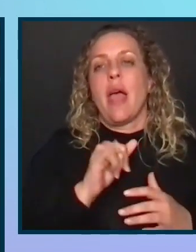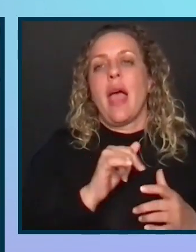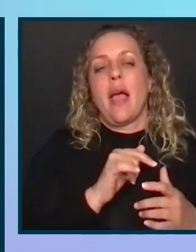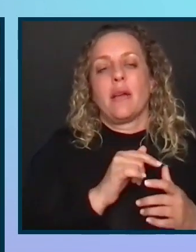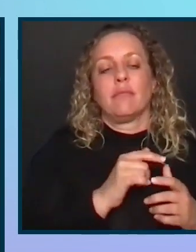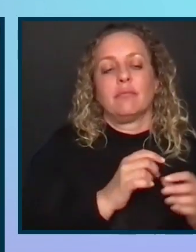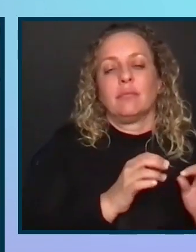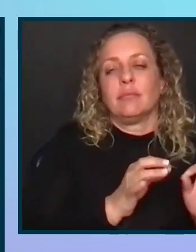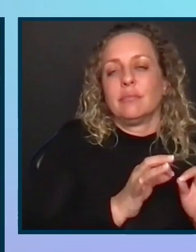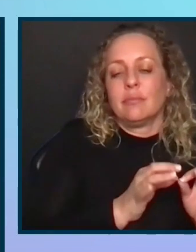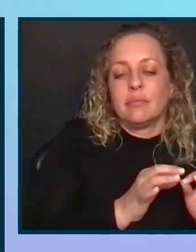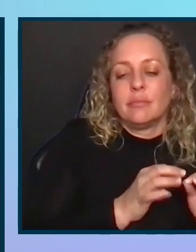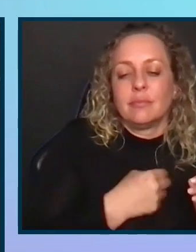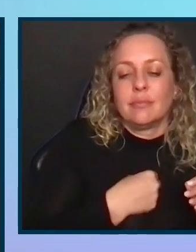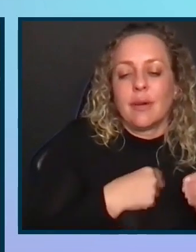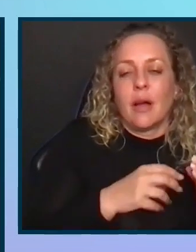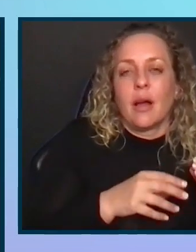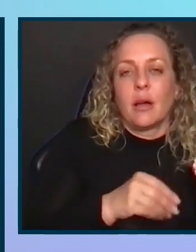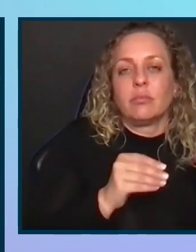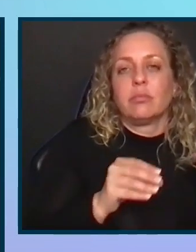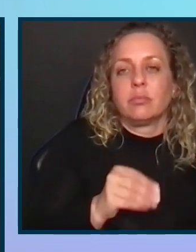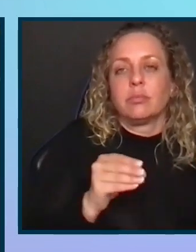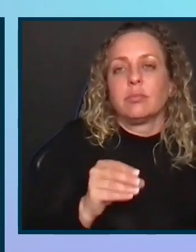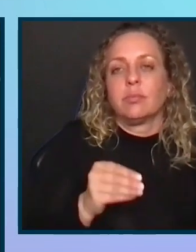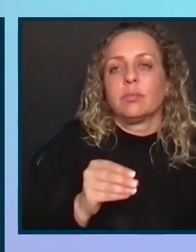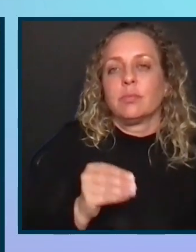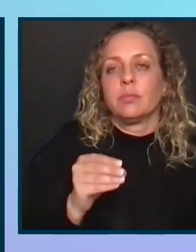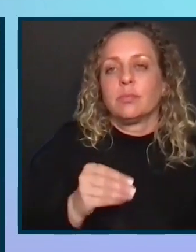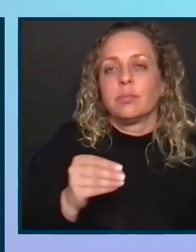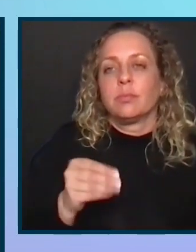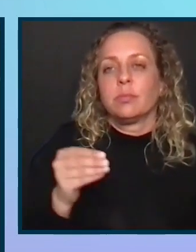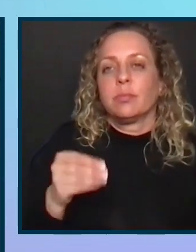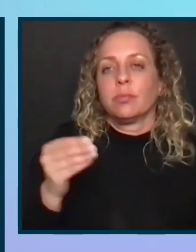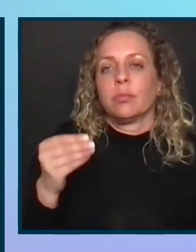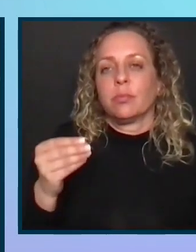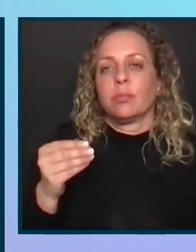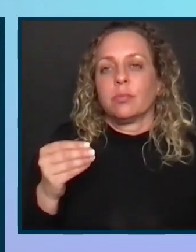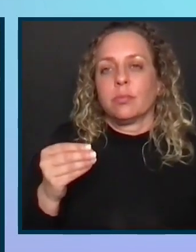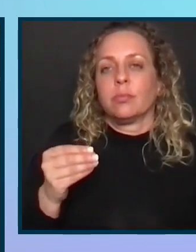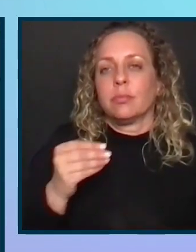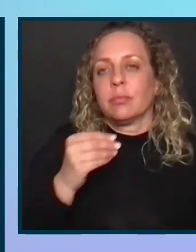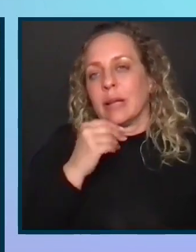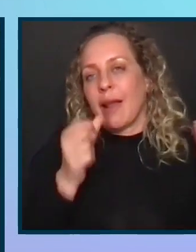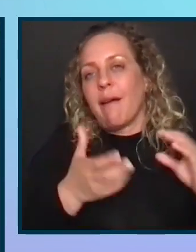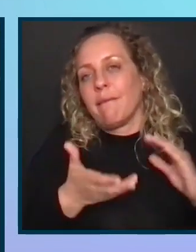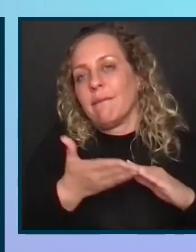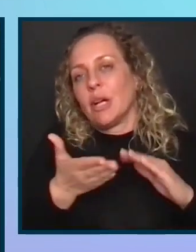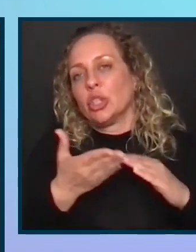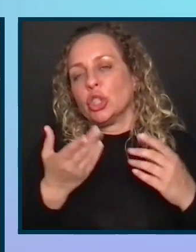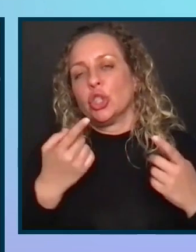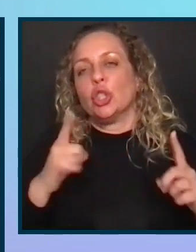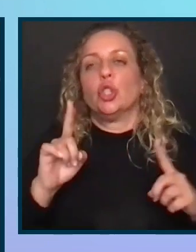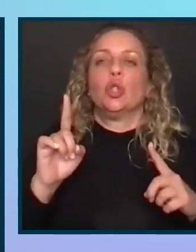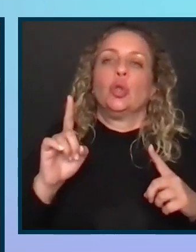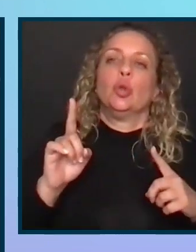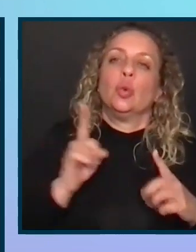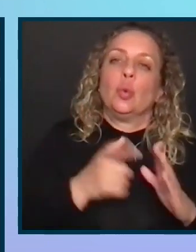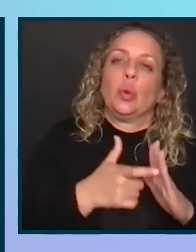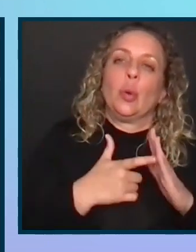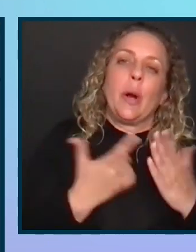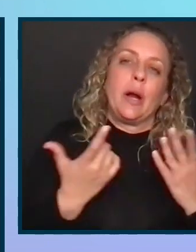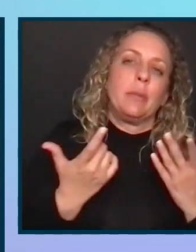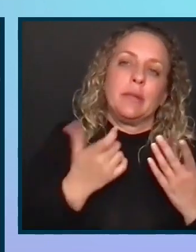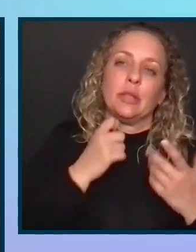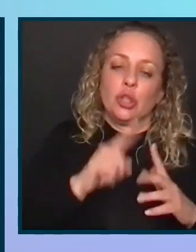And as I start to mature, that pile of non-functional requirements start to grow as my